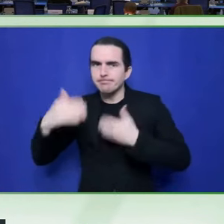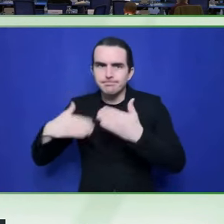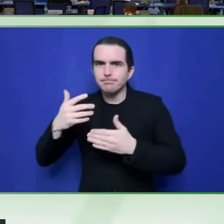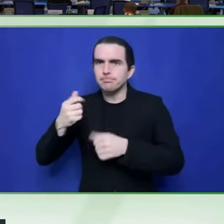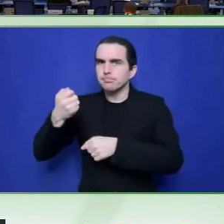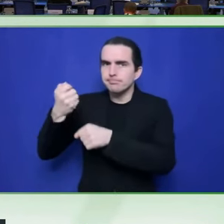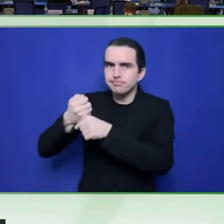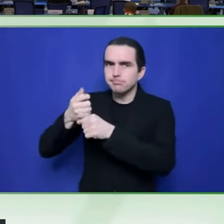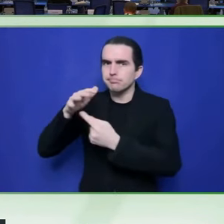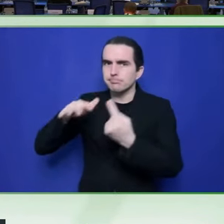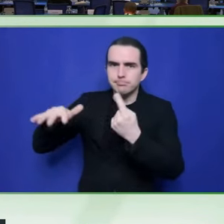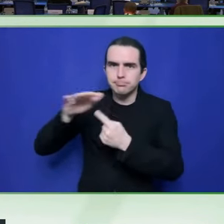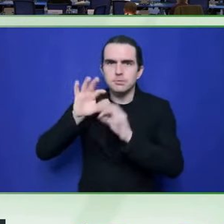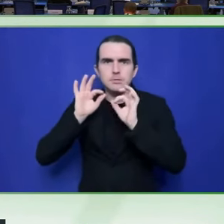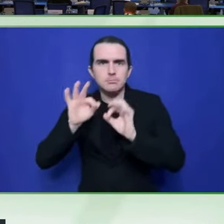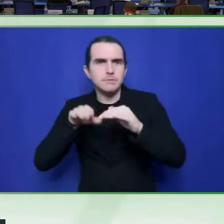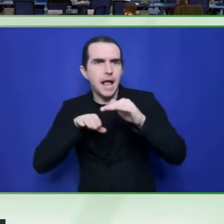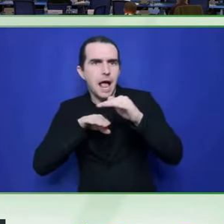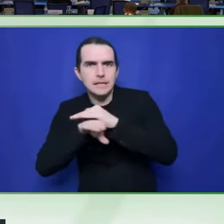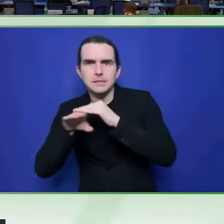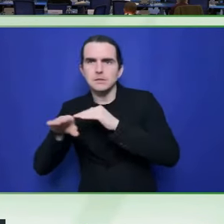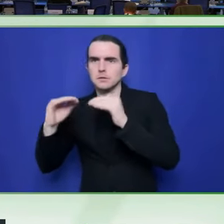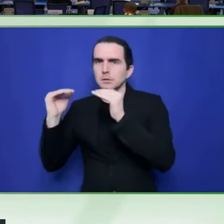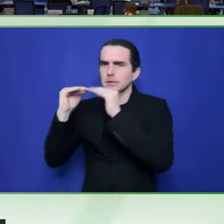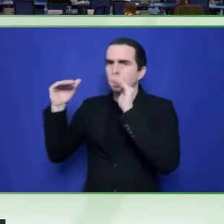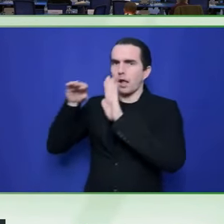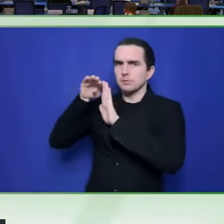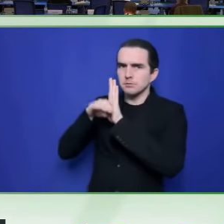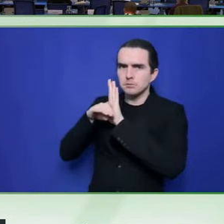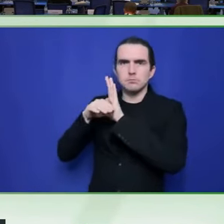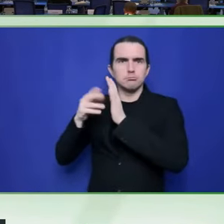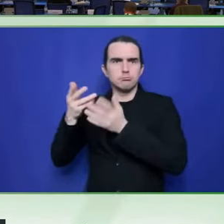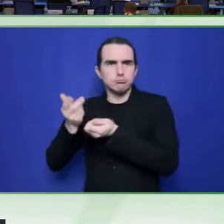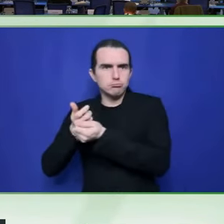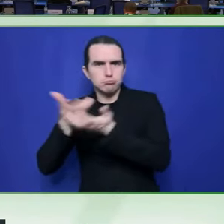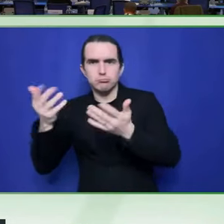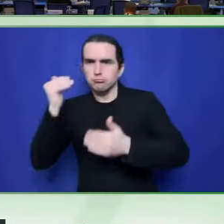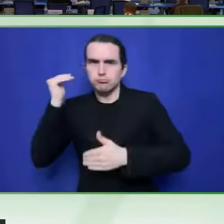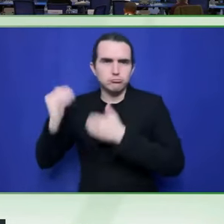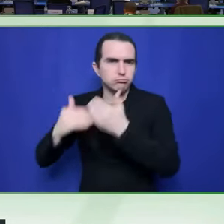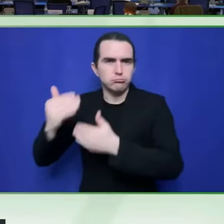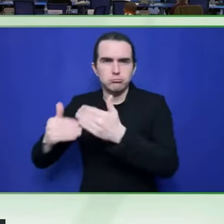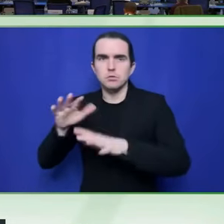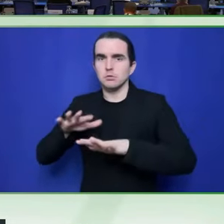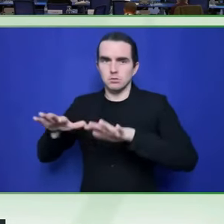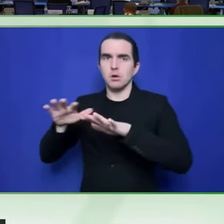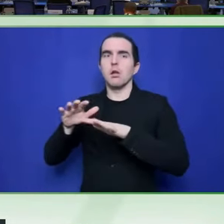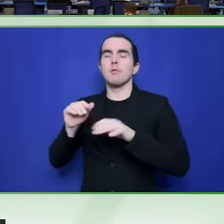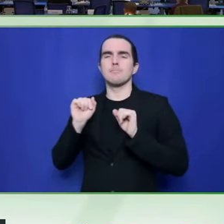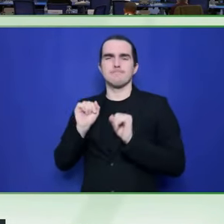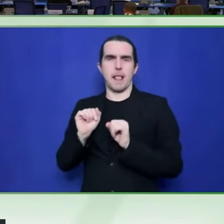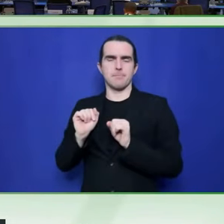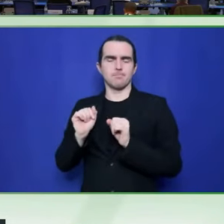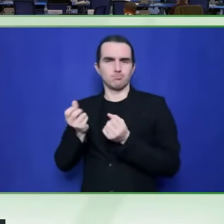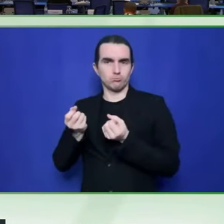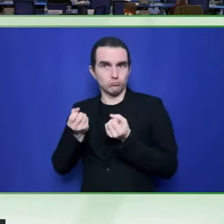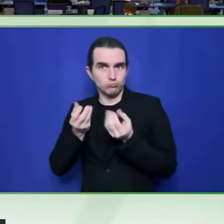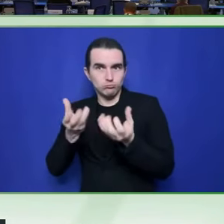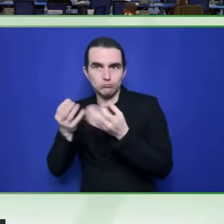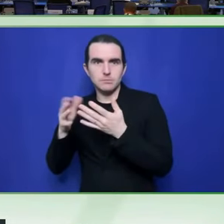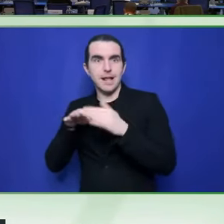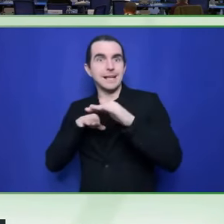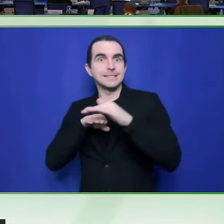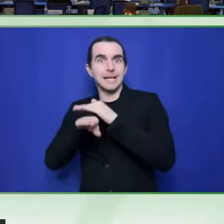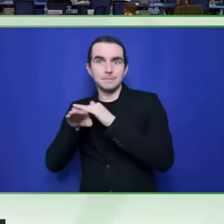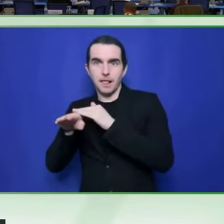of, uh, joining in the bidding. So you might think Thailand as a developing country or mid, mid, uh, development